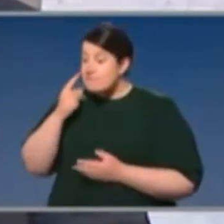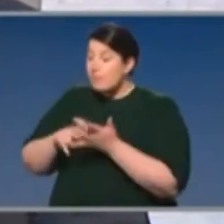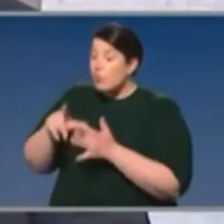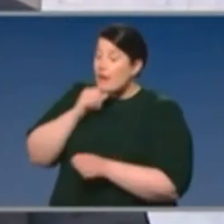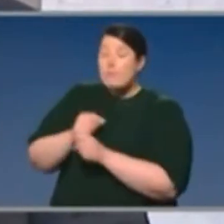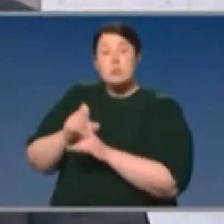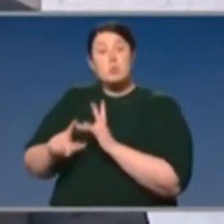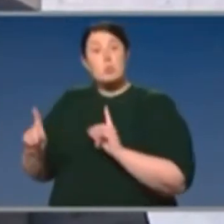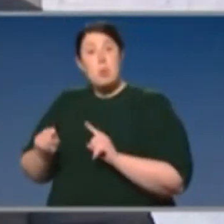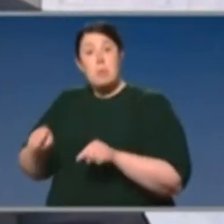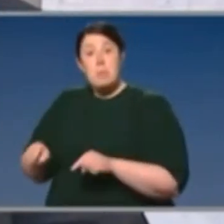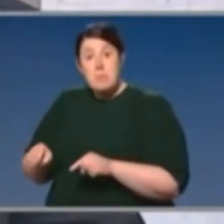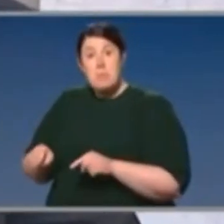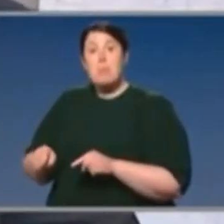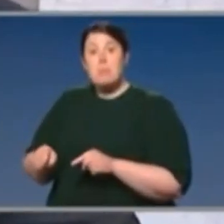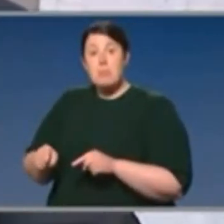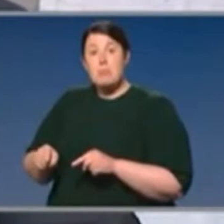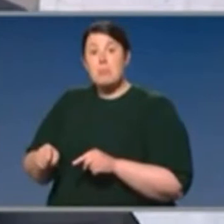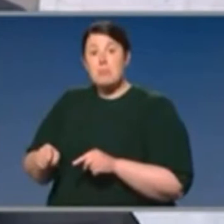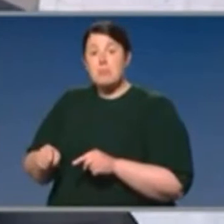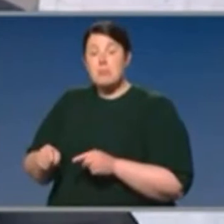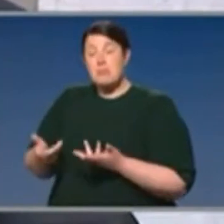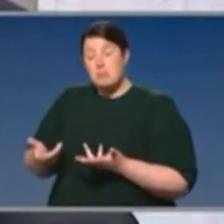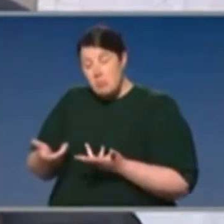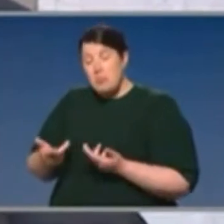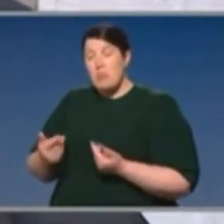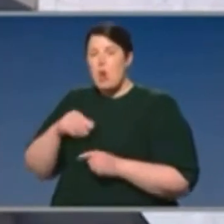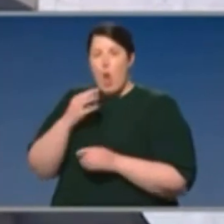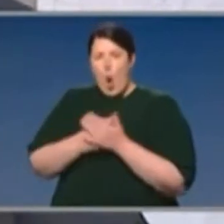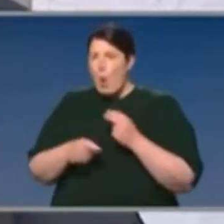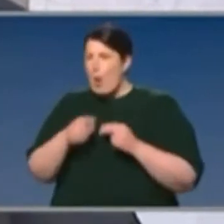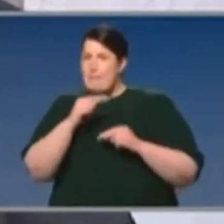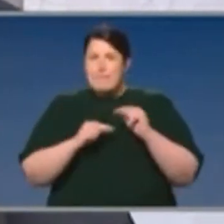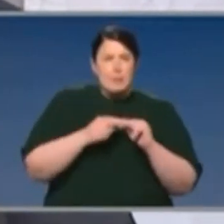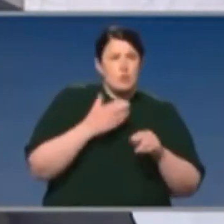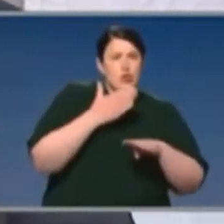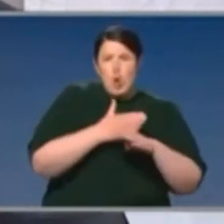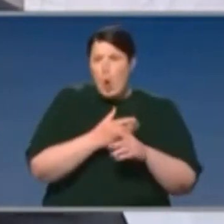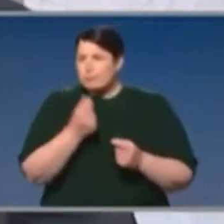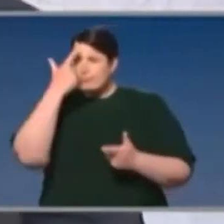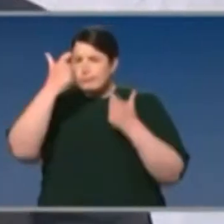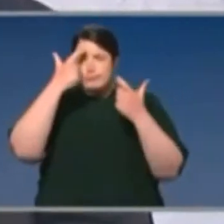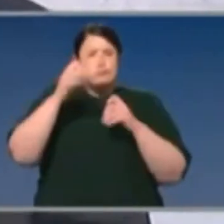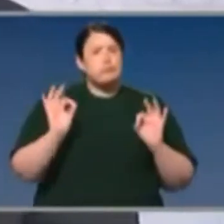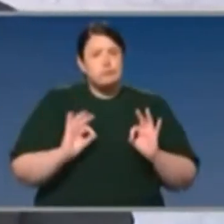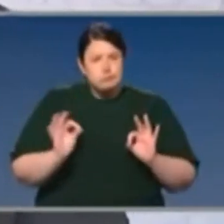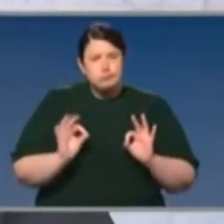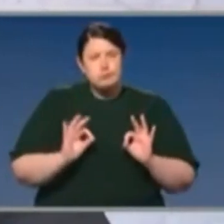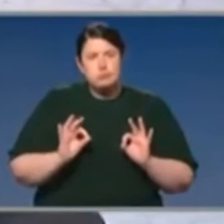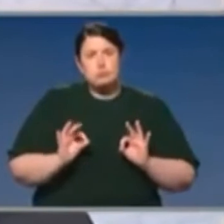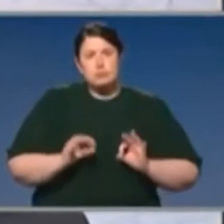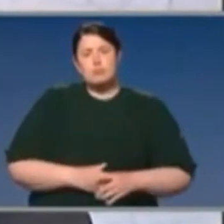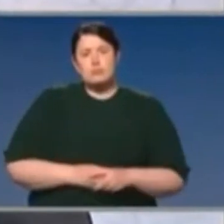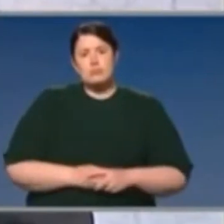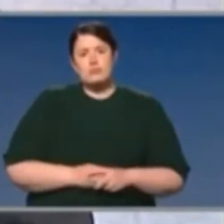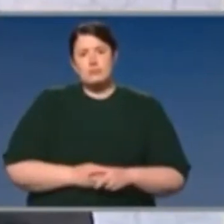the Victorian Government is proposing to do, and I'm not talking about infrastructure here. I mean, of course they'll do that. expect Victoria and many other states will